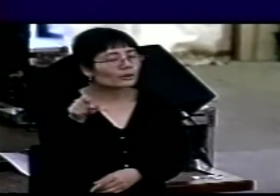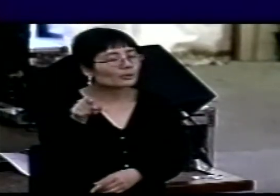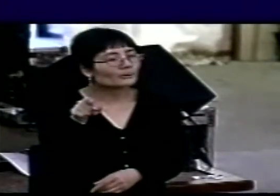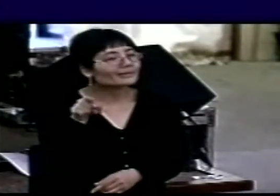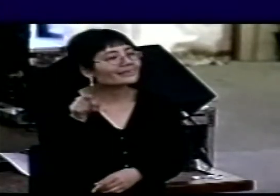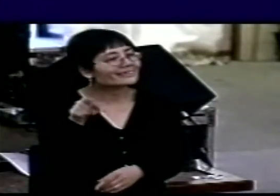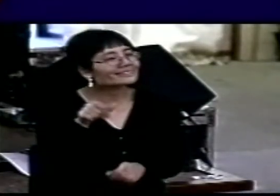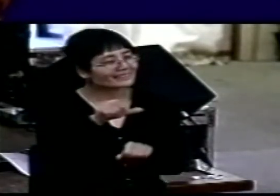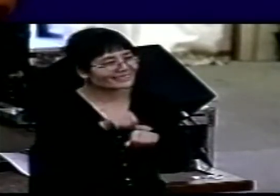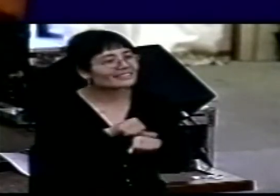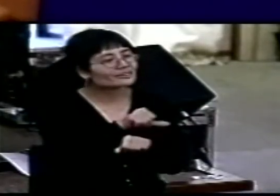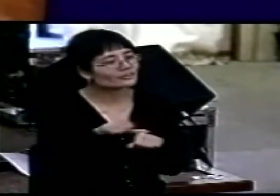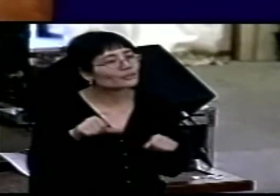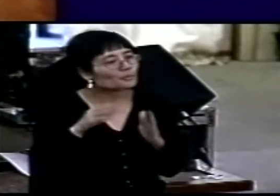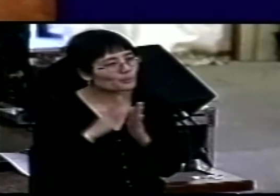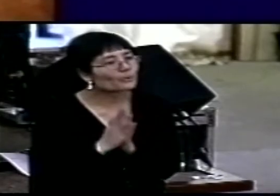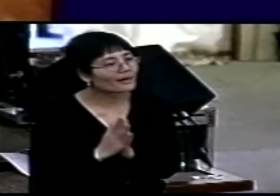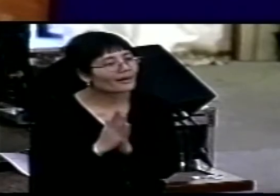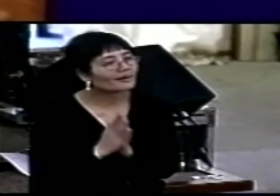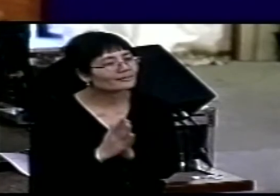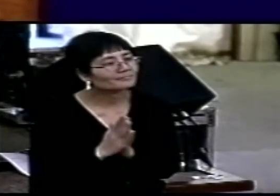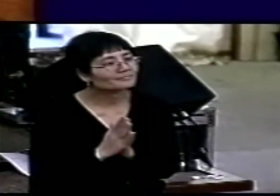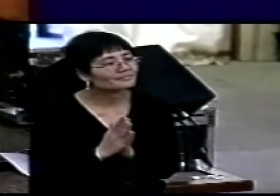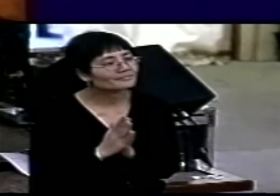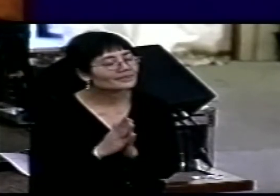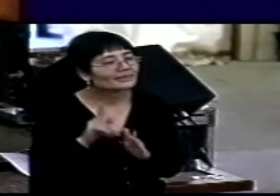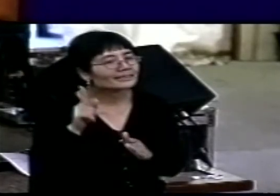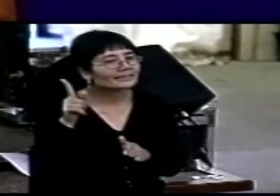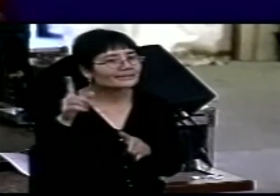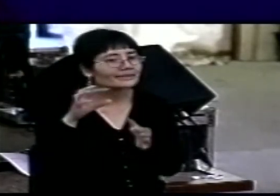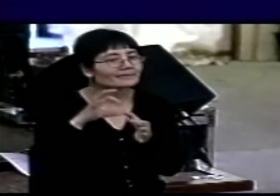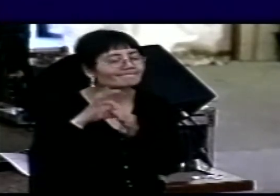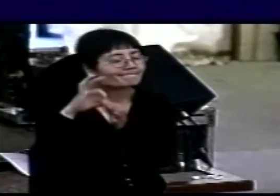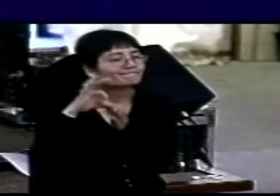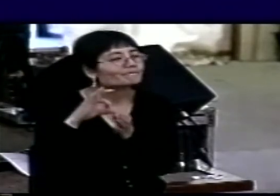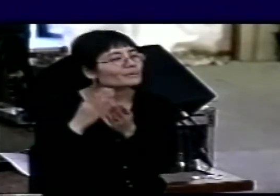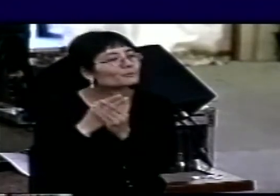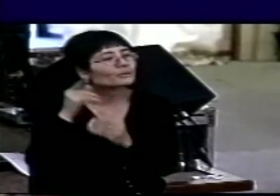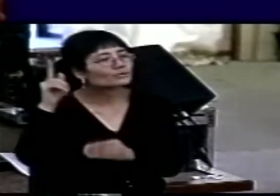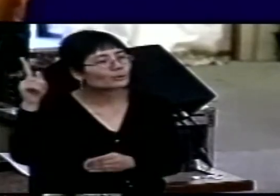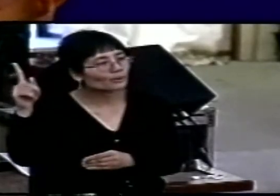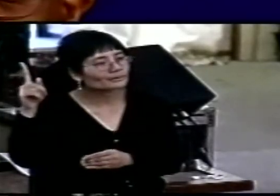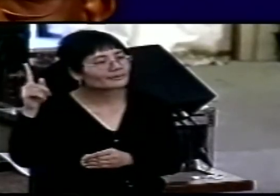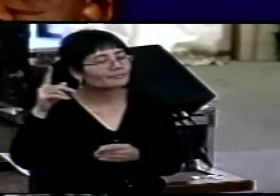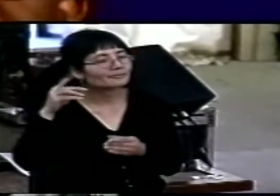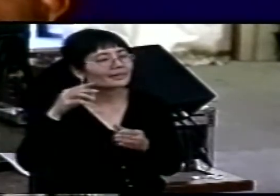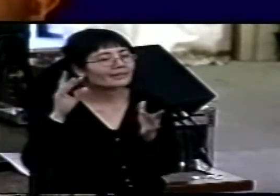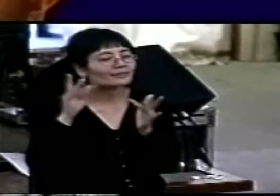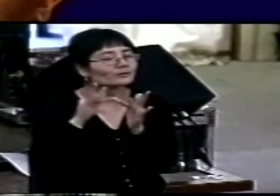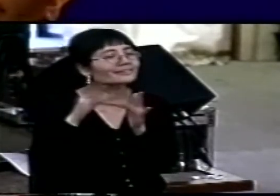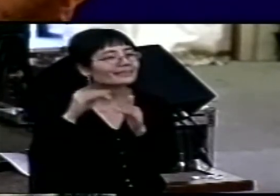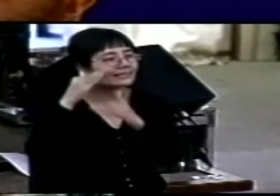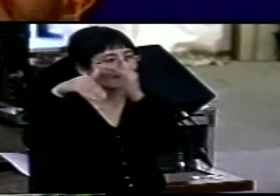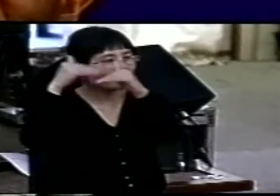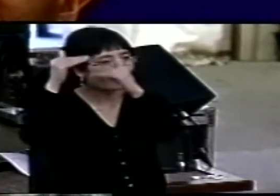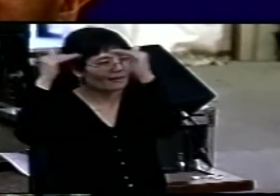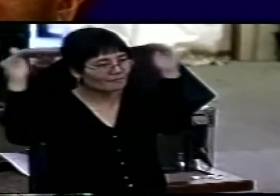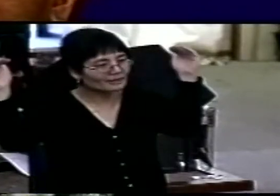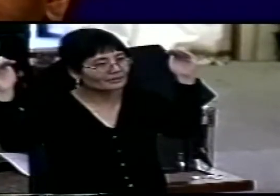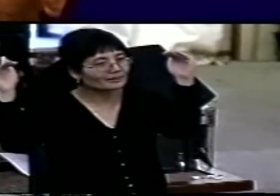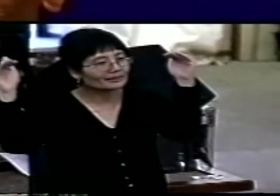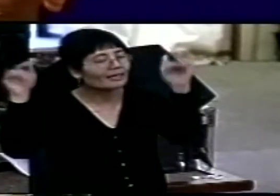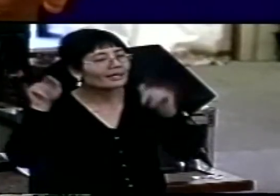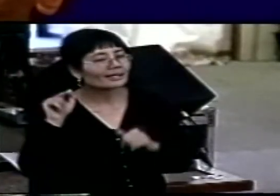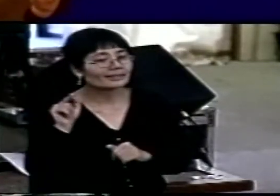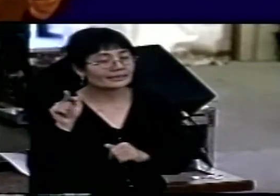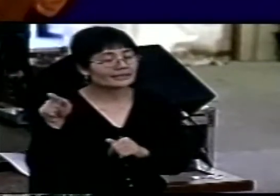prayer. He is tapping into God. He is tapping in to heaven and he is pouring out